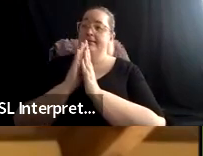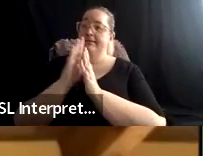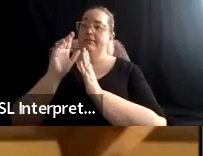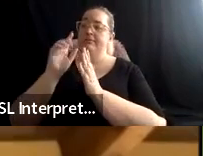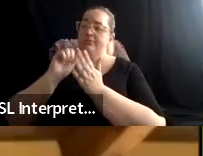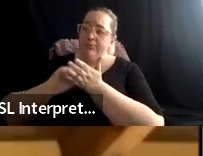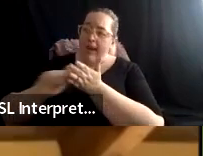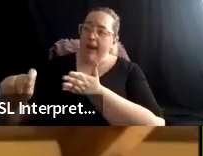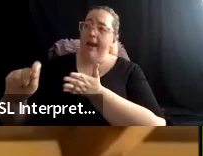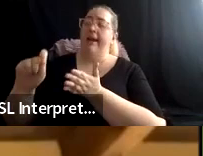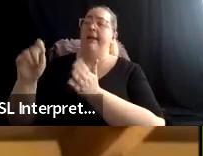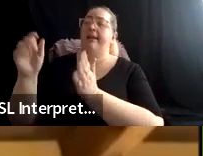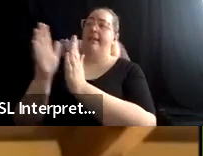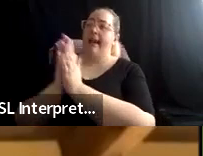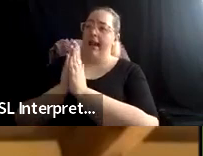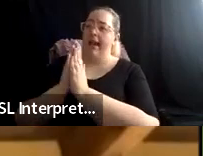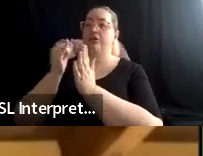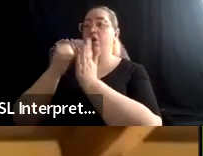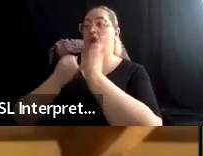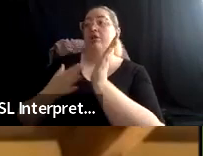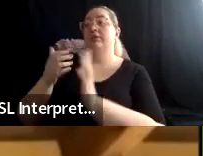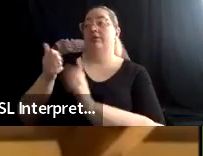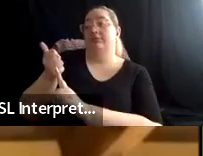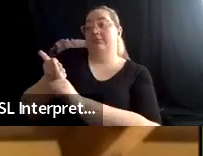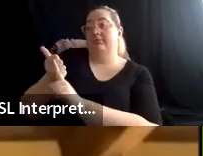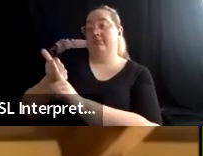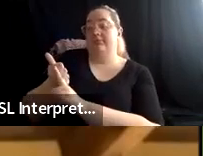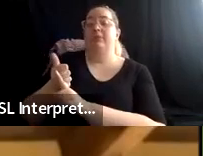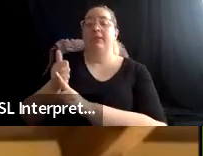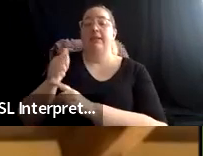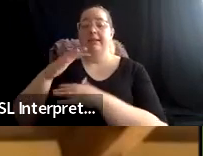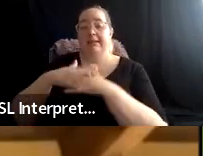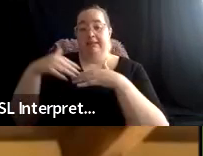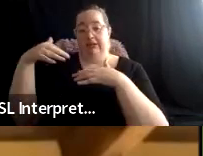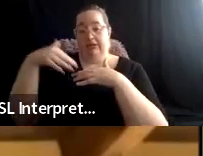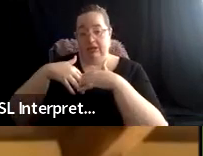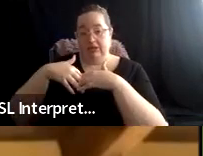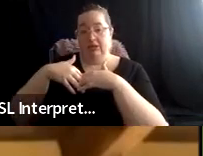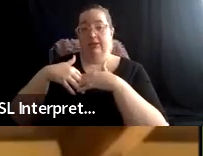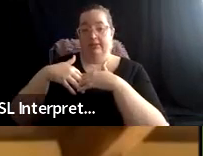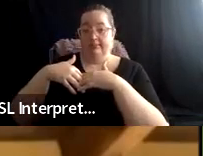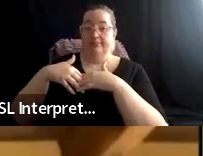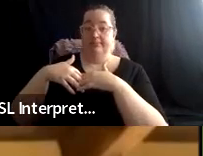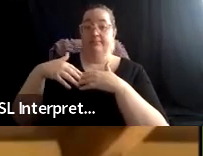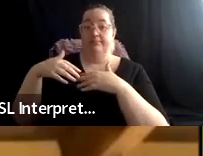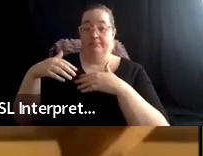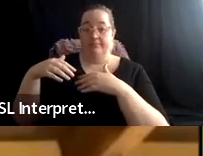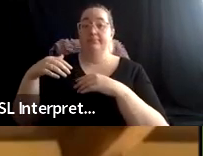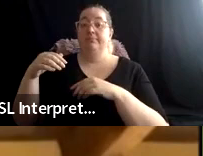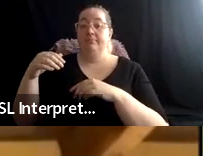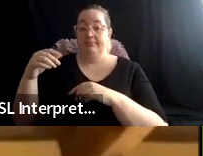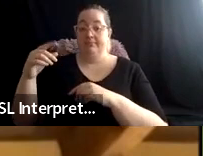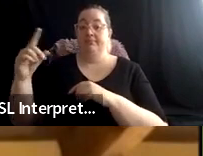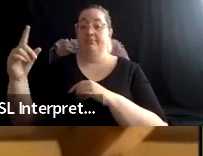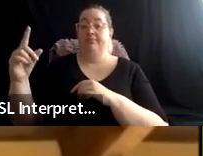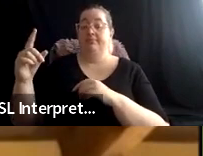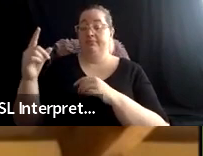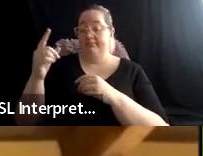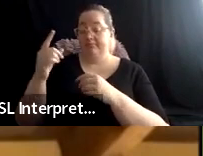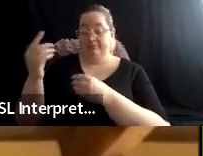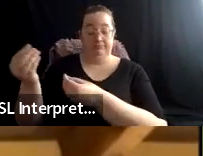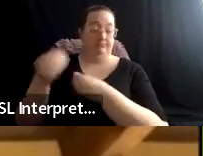and, uh, an artist who is an indigenous futurist in our community came forward, um, to Benel street art center with a proposal